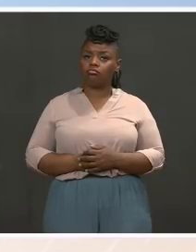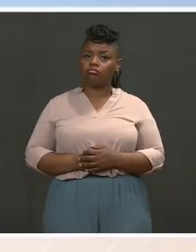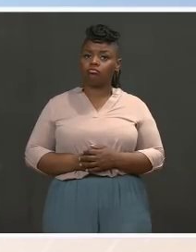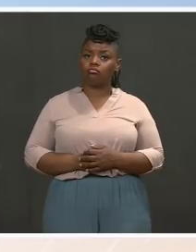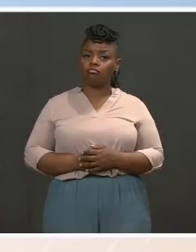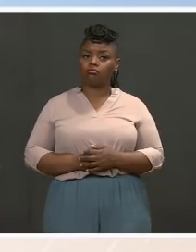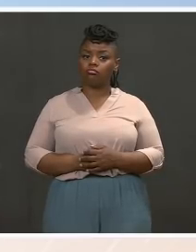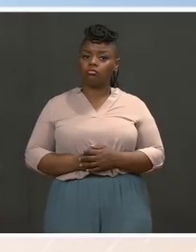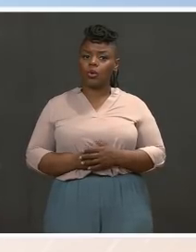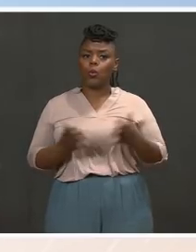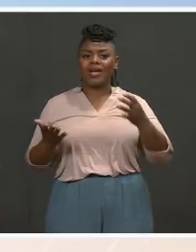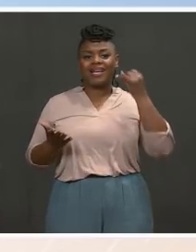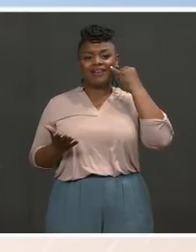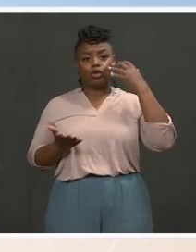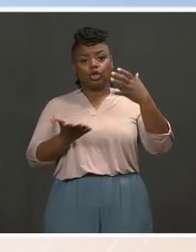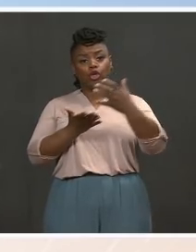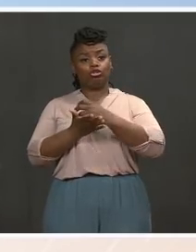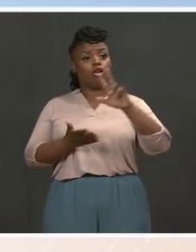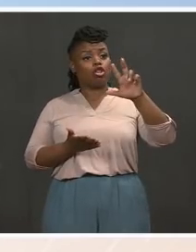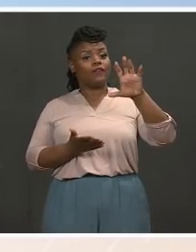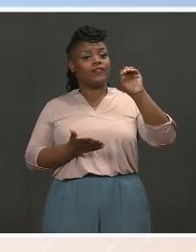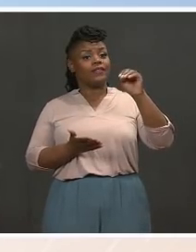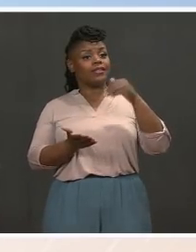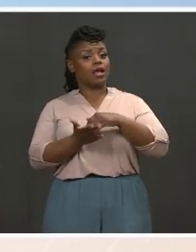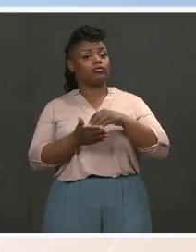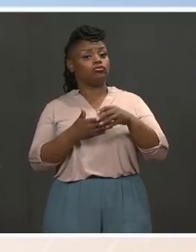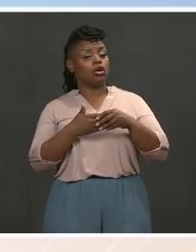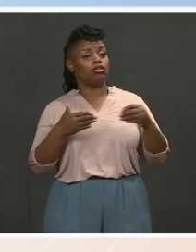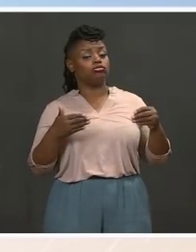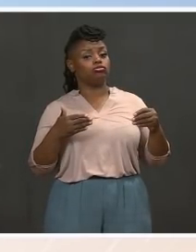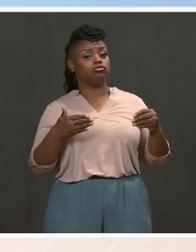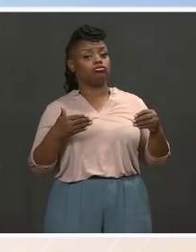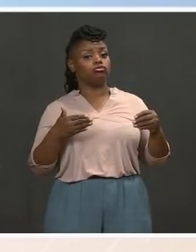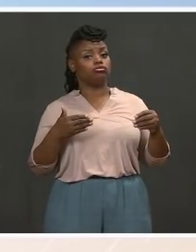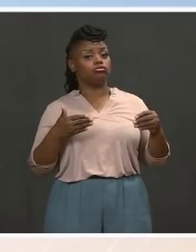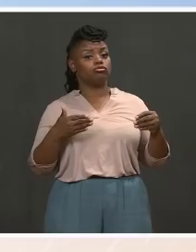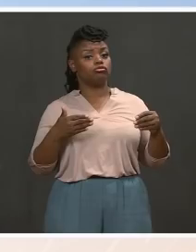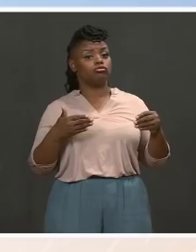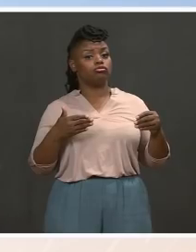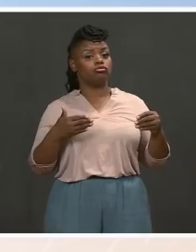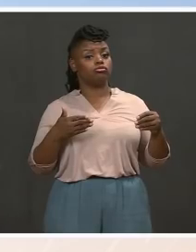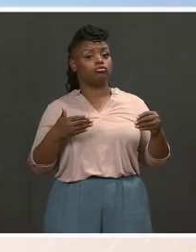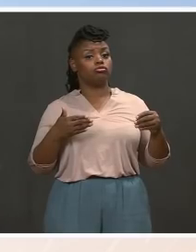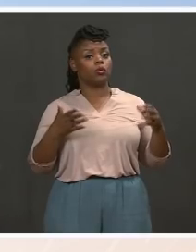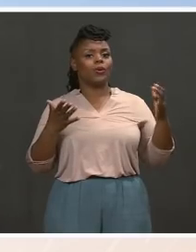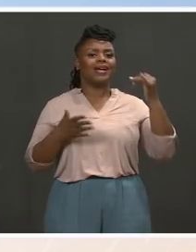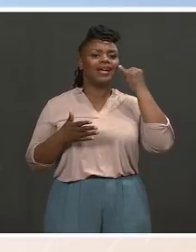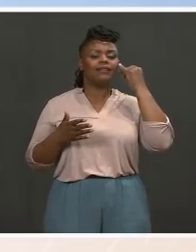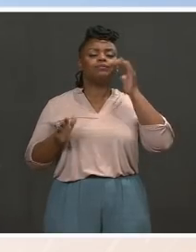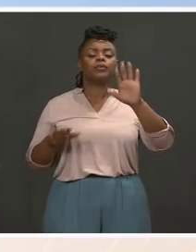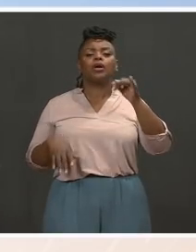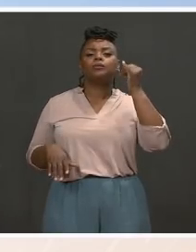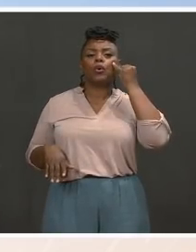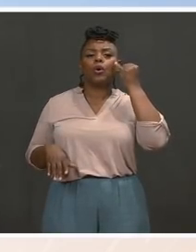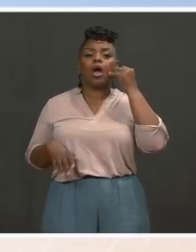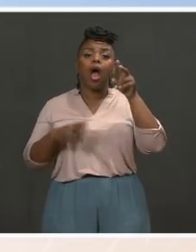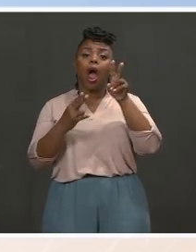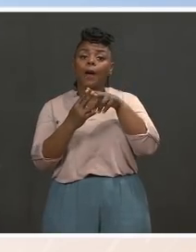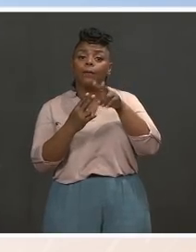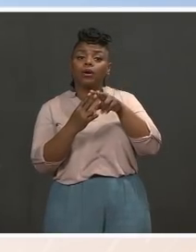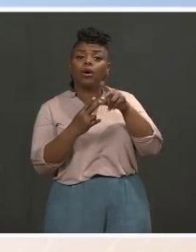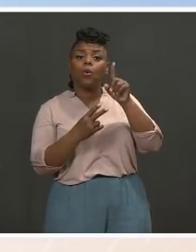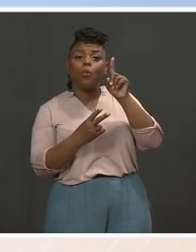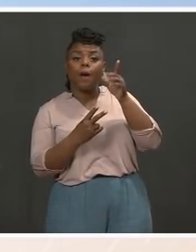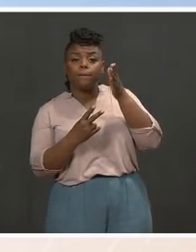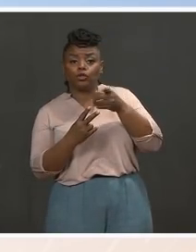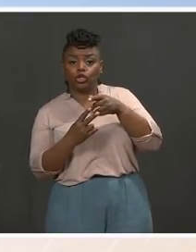,000, right? The you're a married couple that makes $300,000 and $150,000. That's more than $450,000. The $300,000